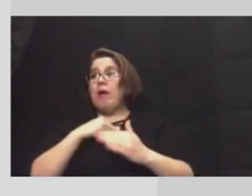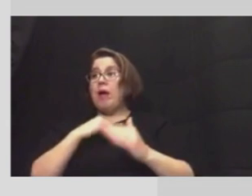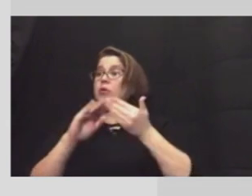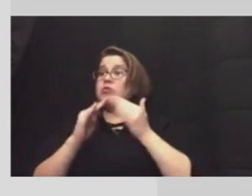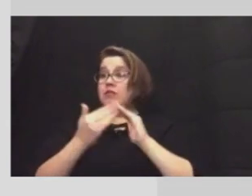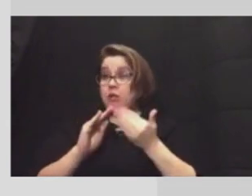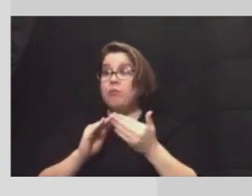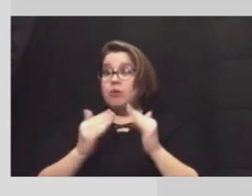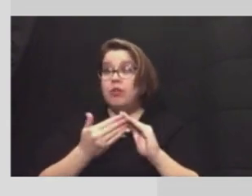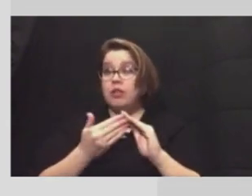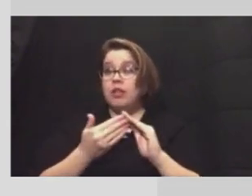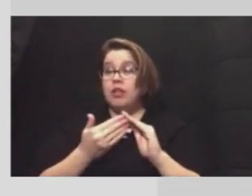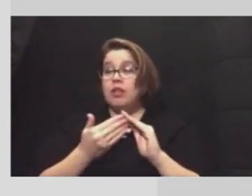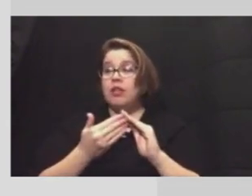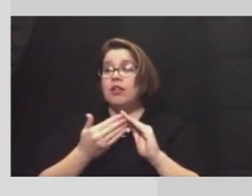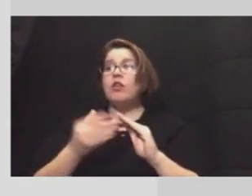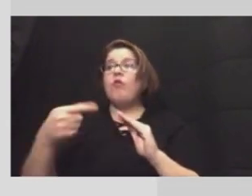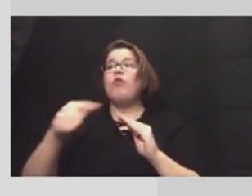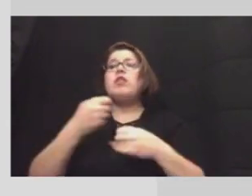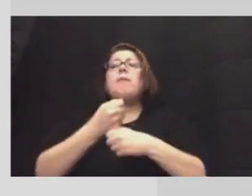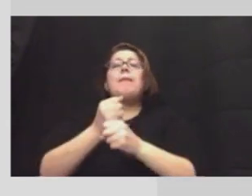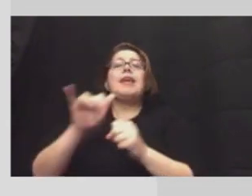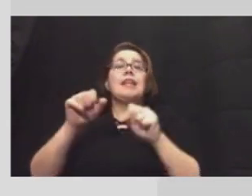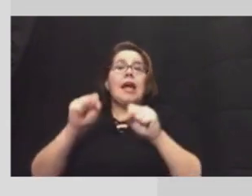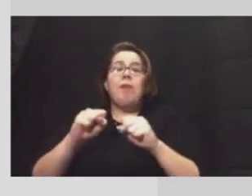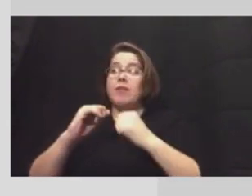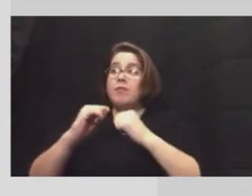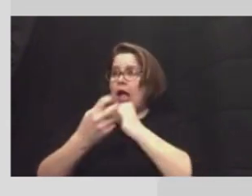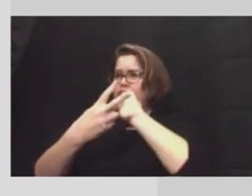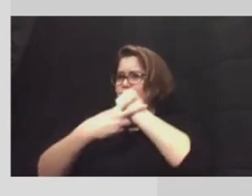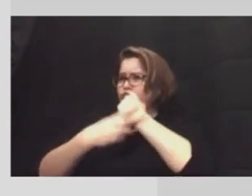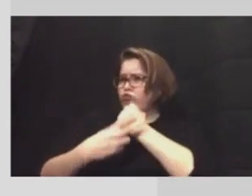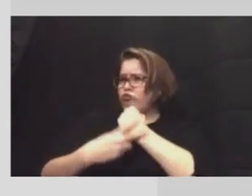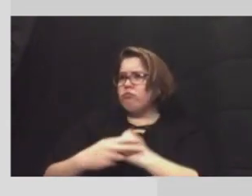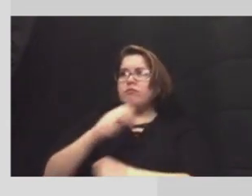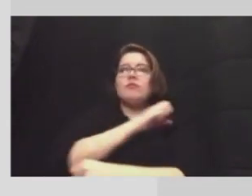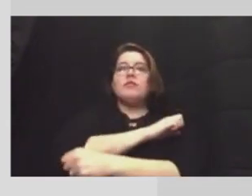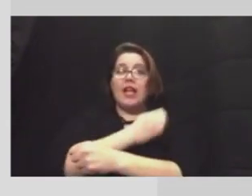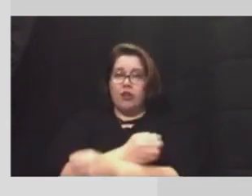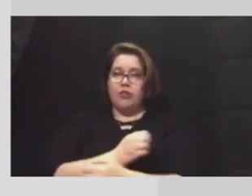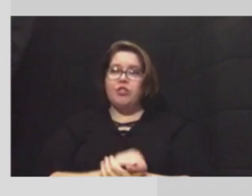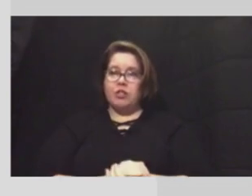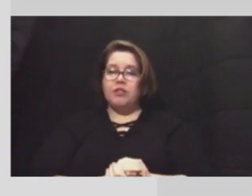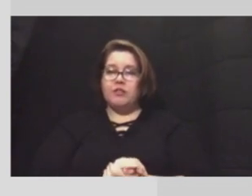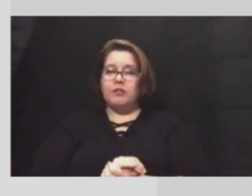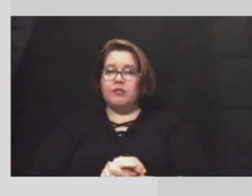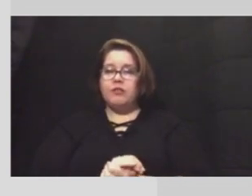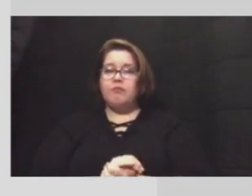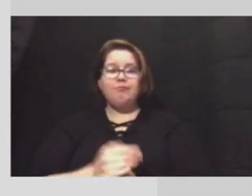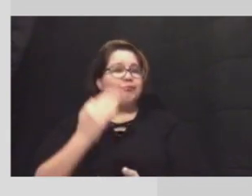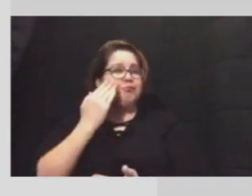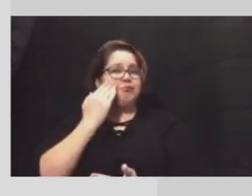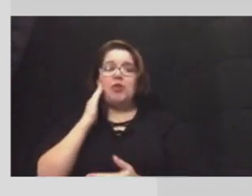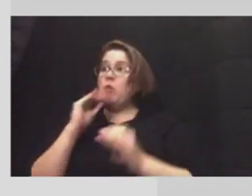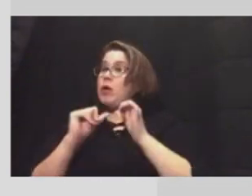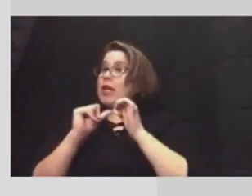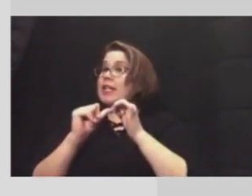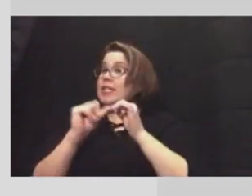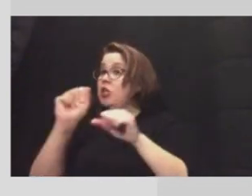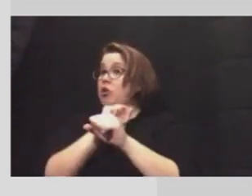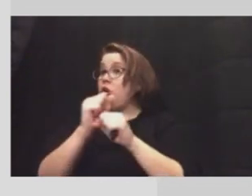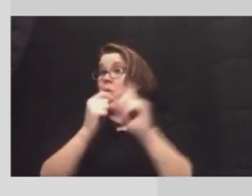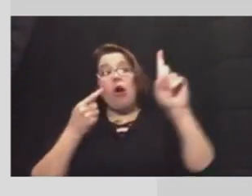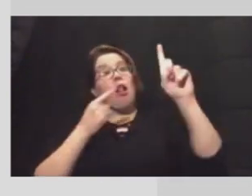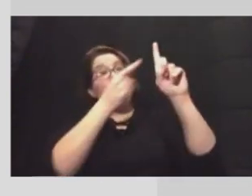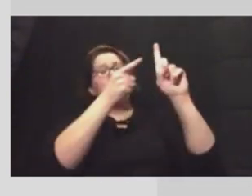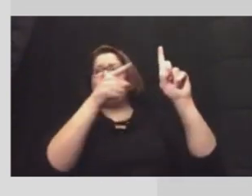um making that possible by conserving what they have uh and um you know we're going to continue to work at it but this is an